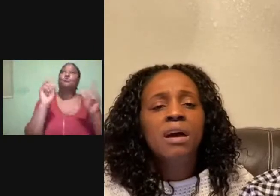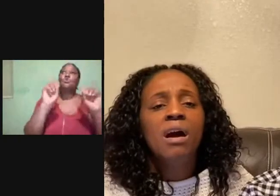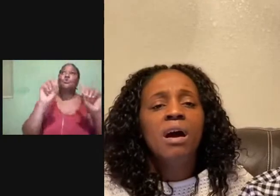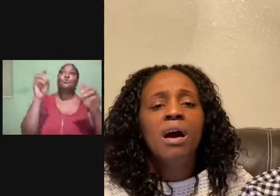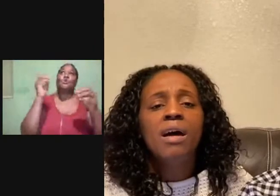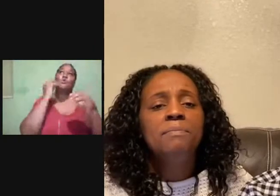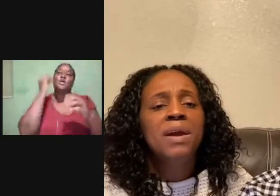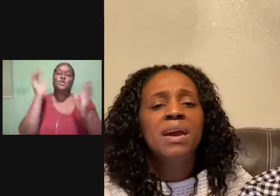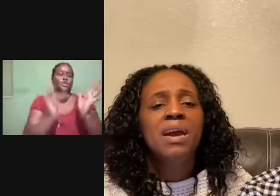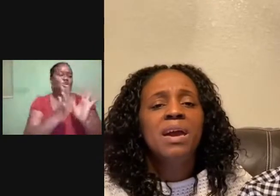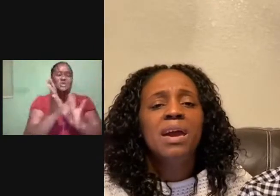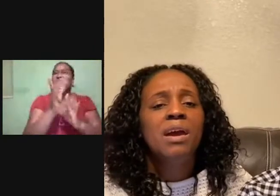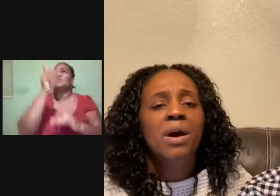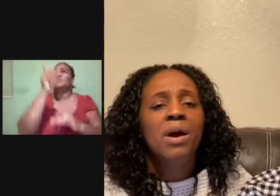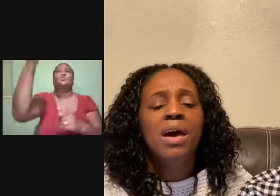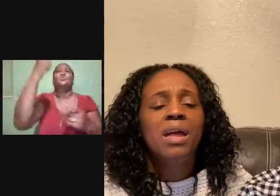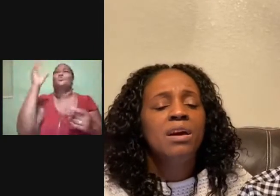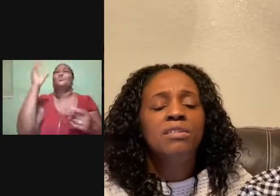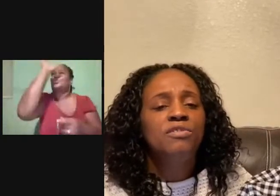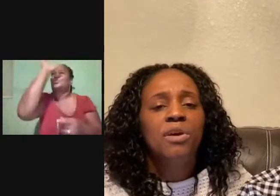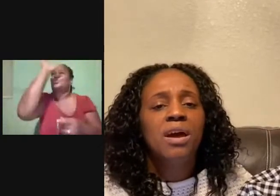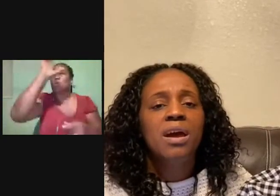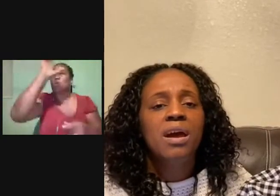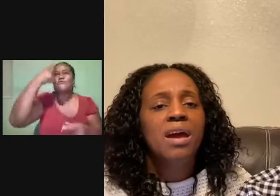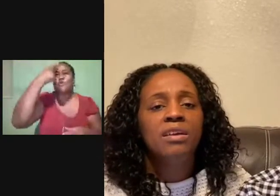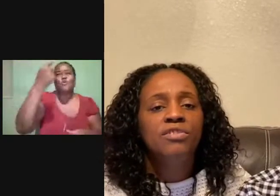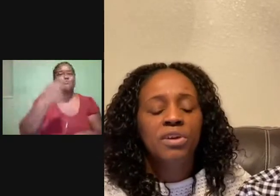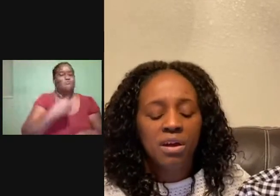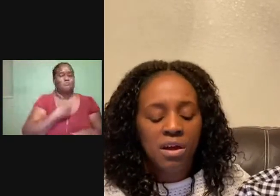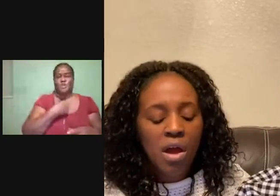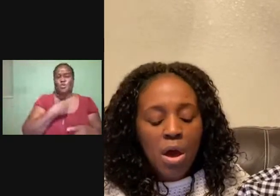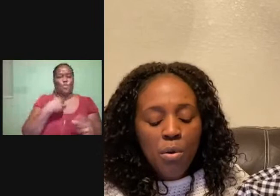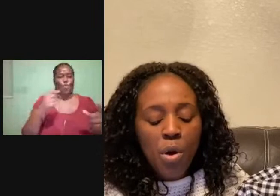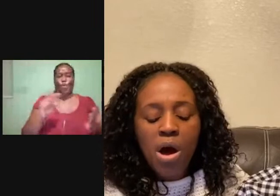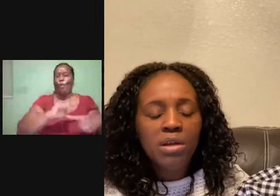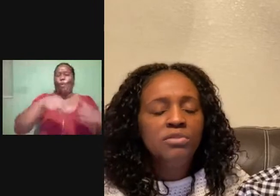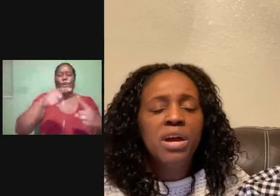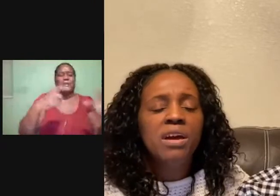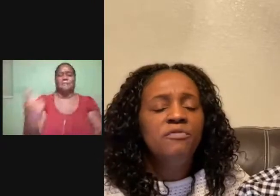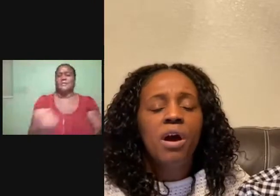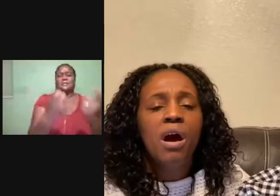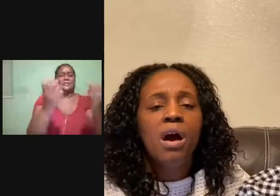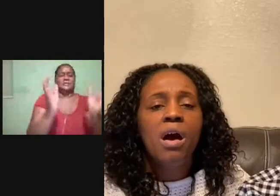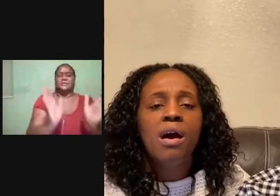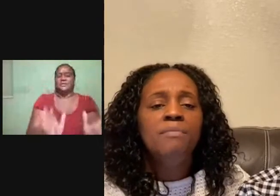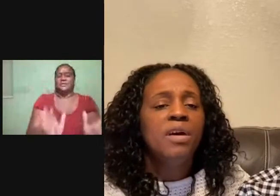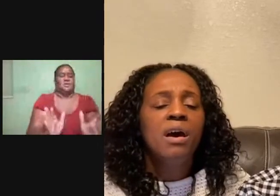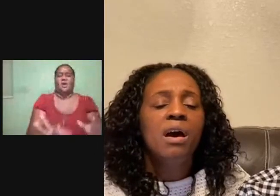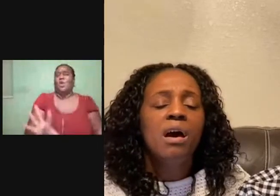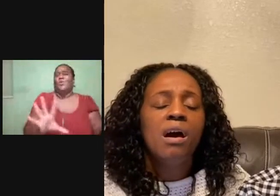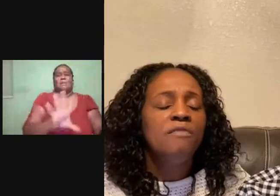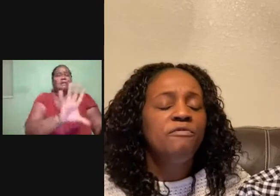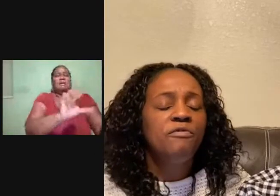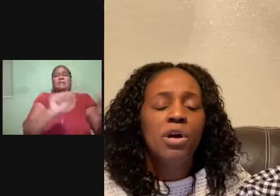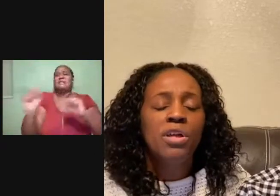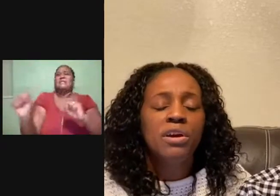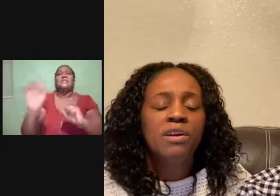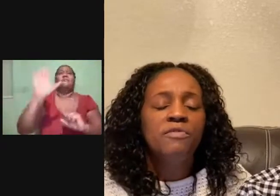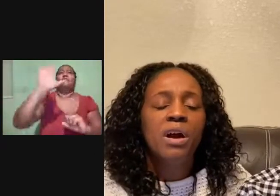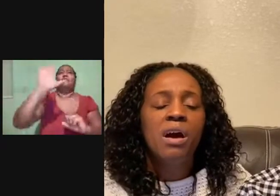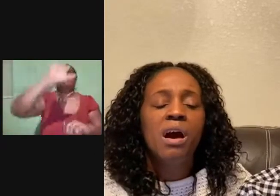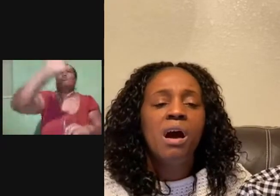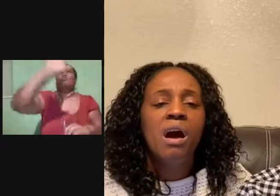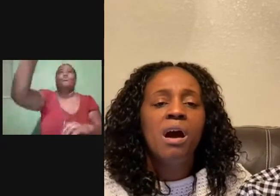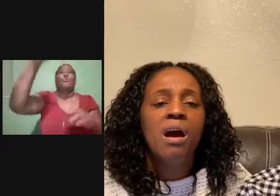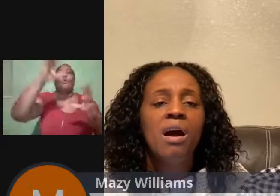sought me when a stranger, wandering from the full